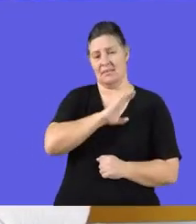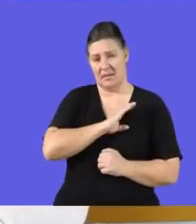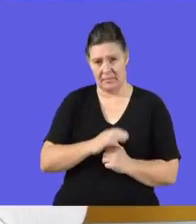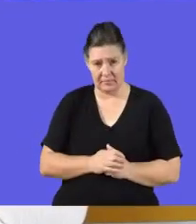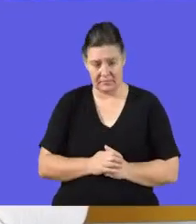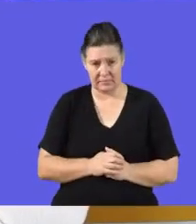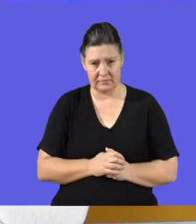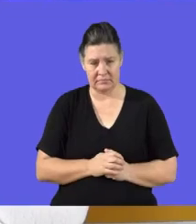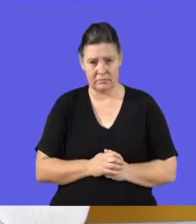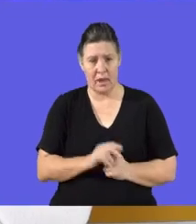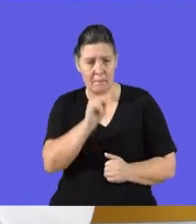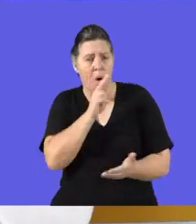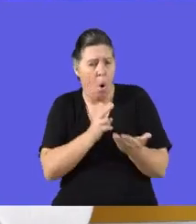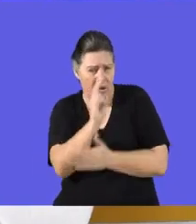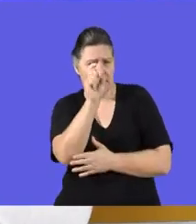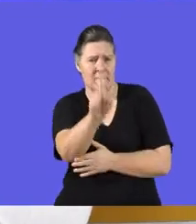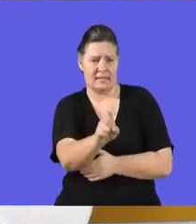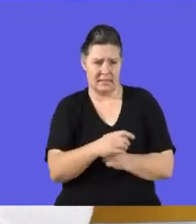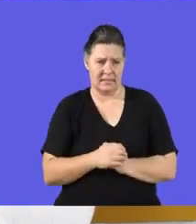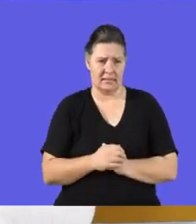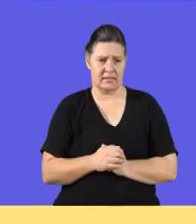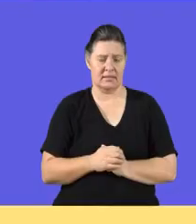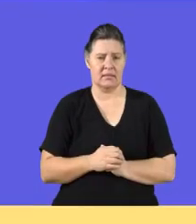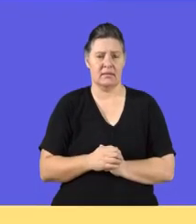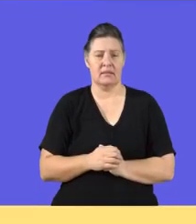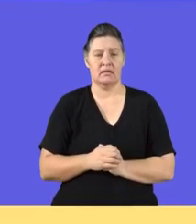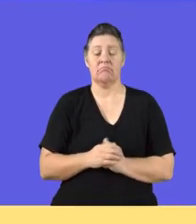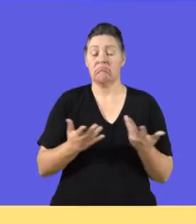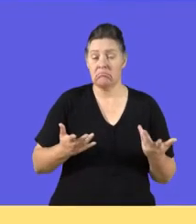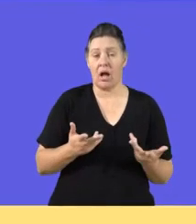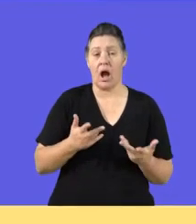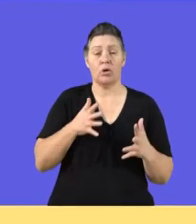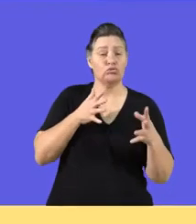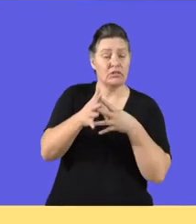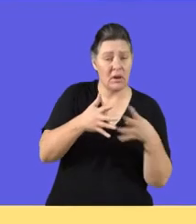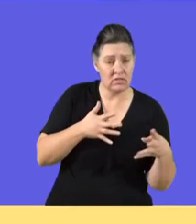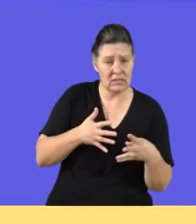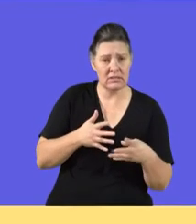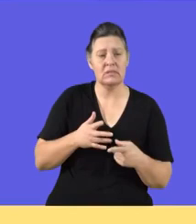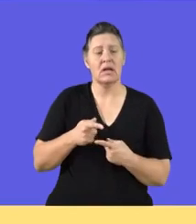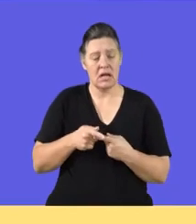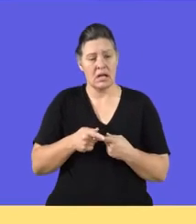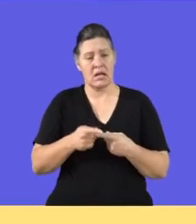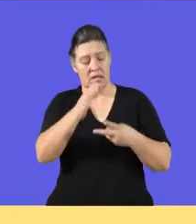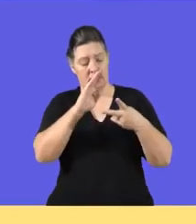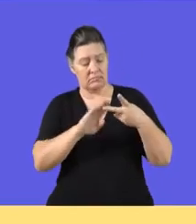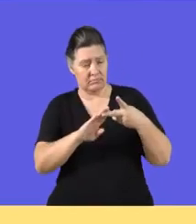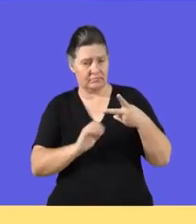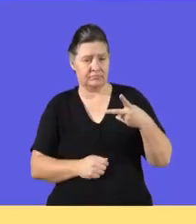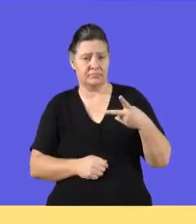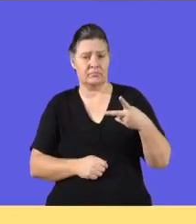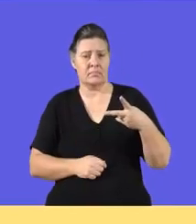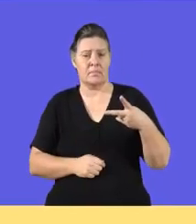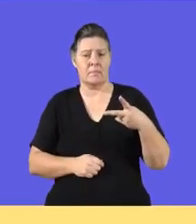customers, all right? So he has to be honest. In other words, on being transparent, the next point that you can